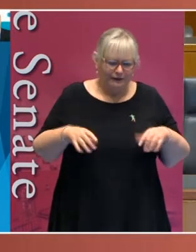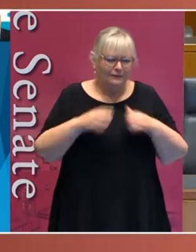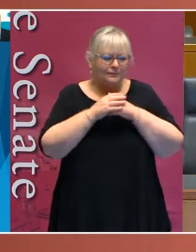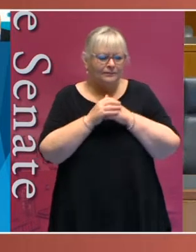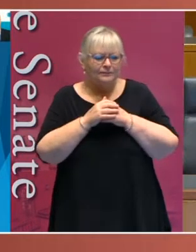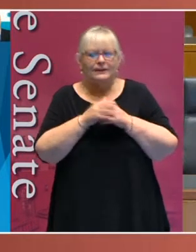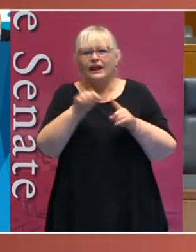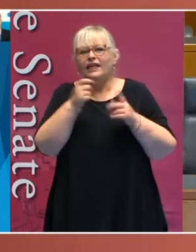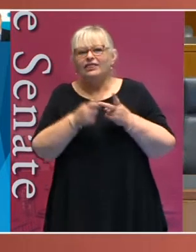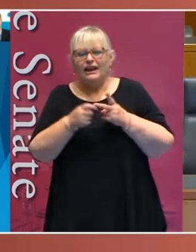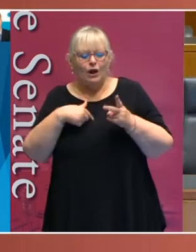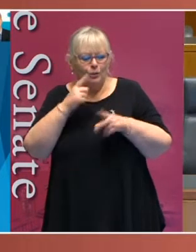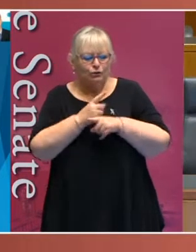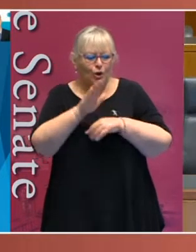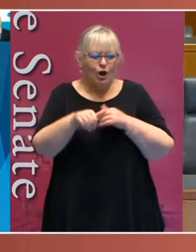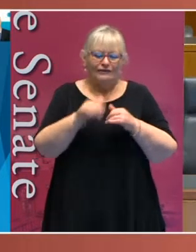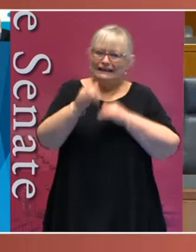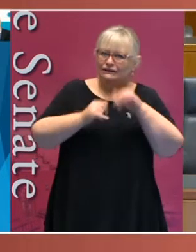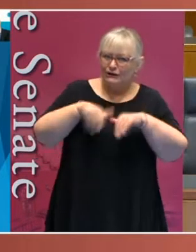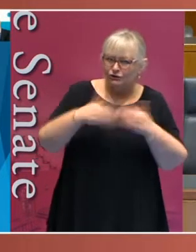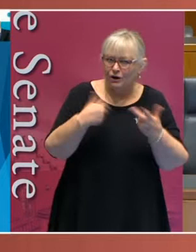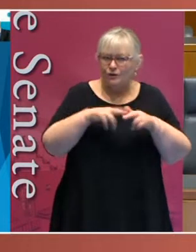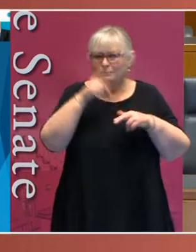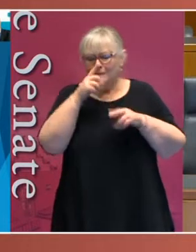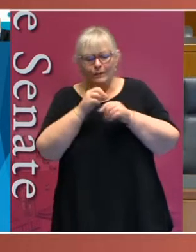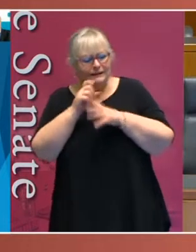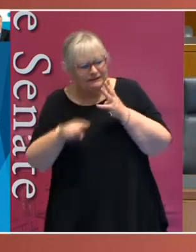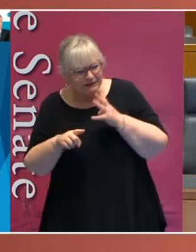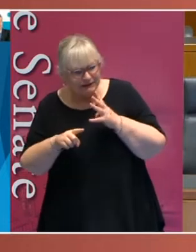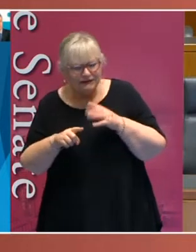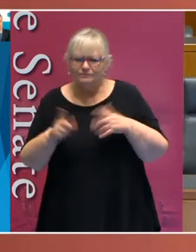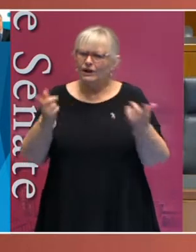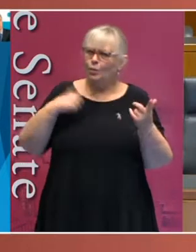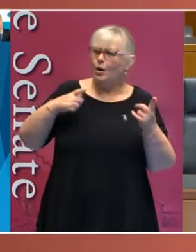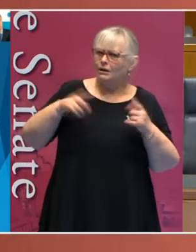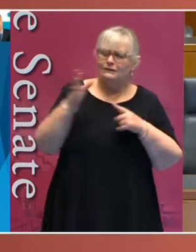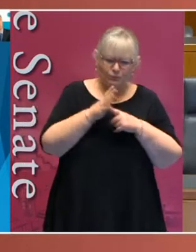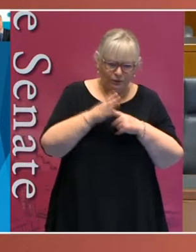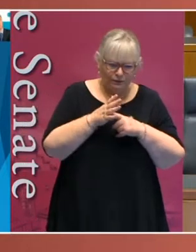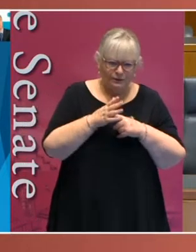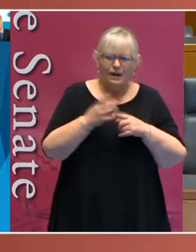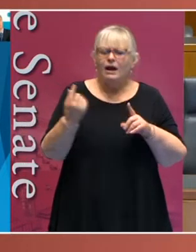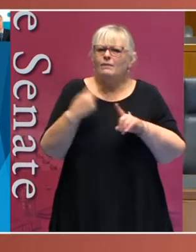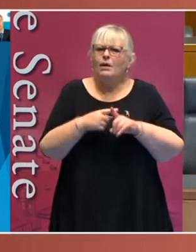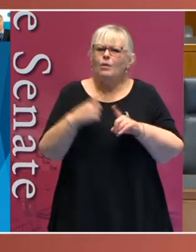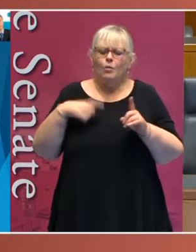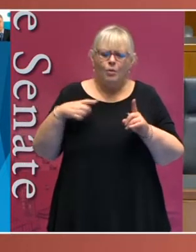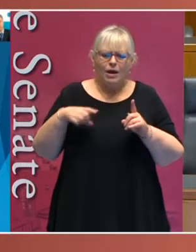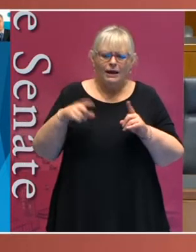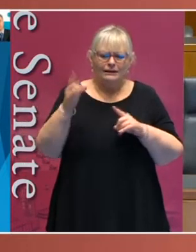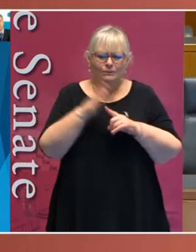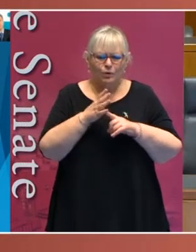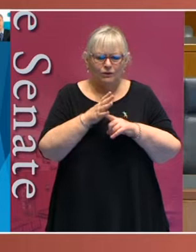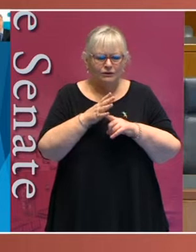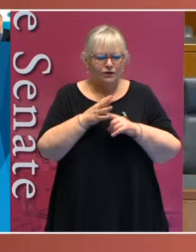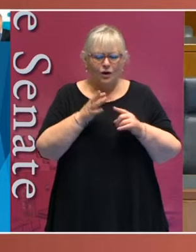I'm then going to talk about International Day of People with Disability and why why it's important but also why it's important that the meaning that's